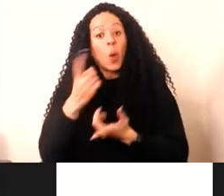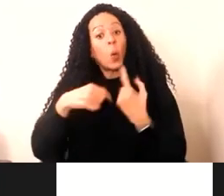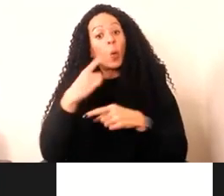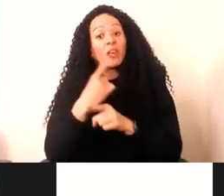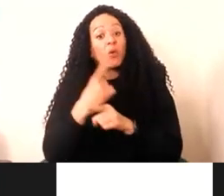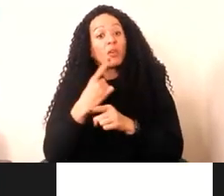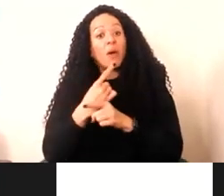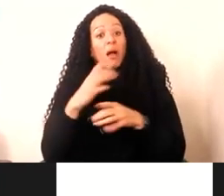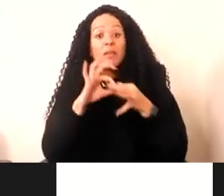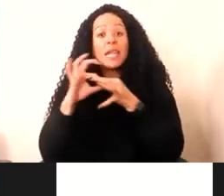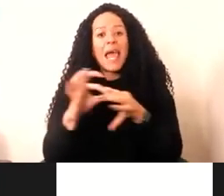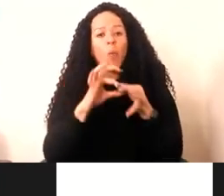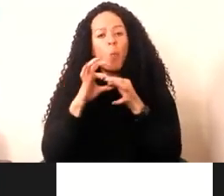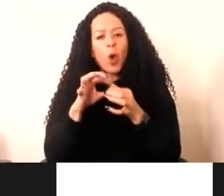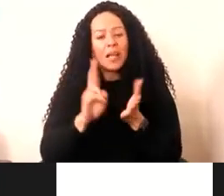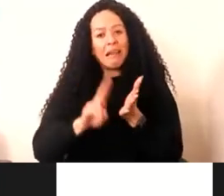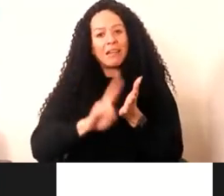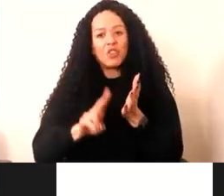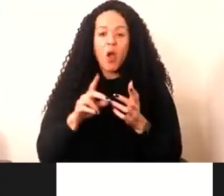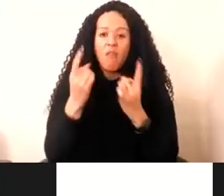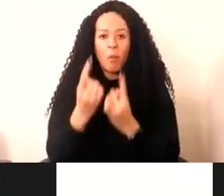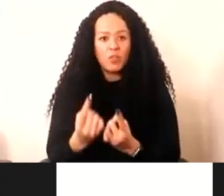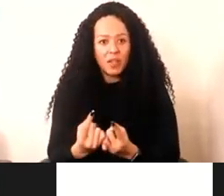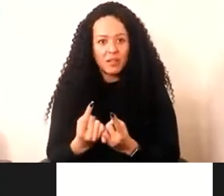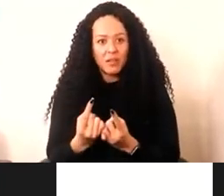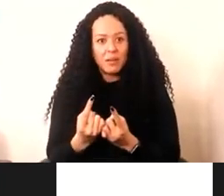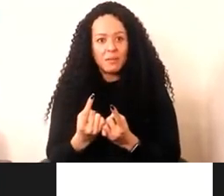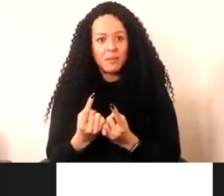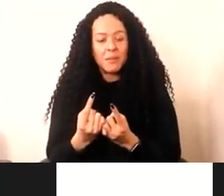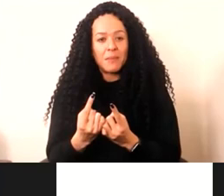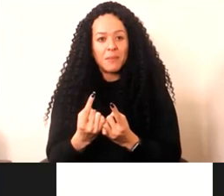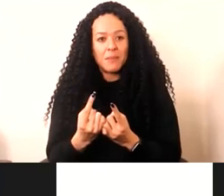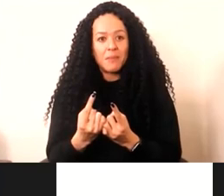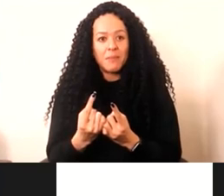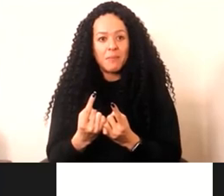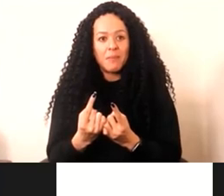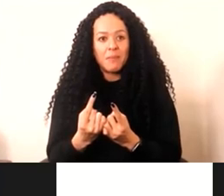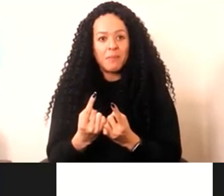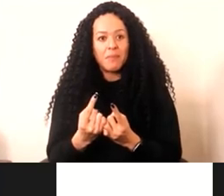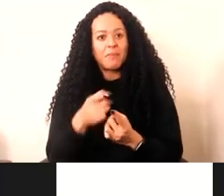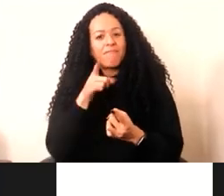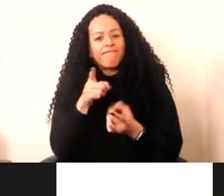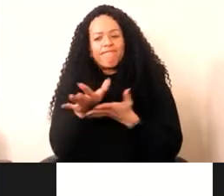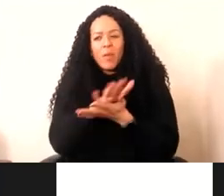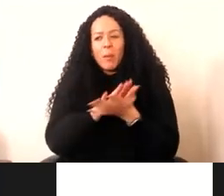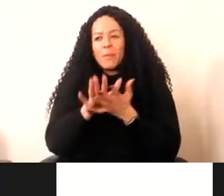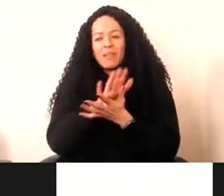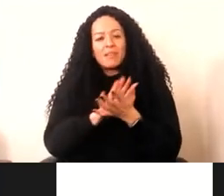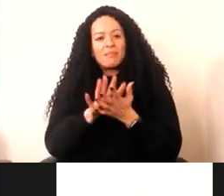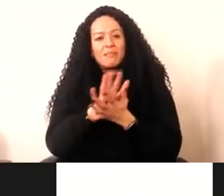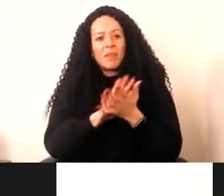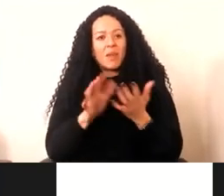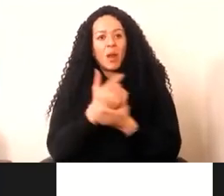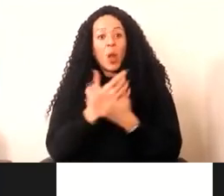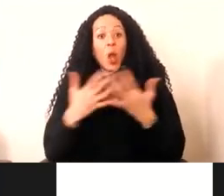network nature of objects as a kind of something that is not quite confronted in a lot of